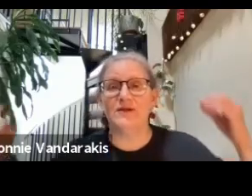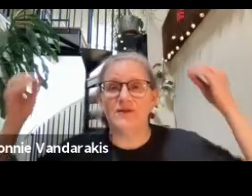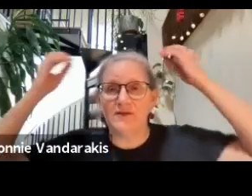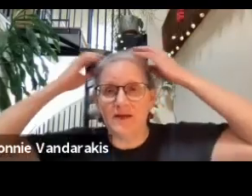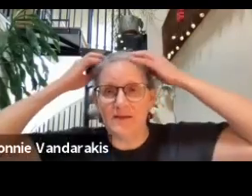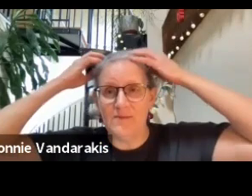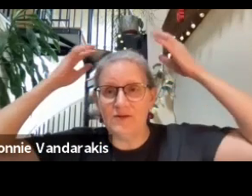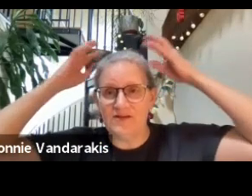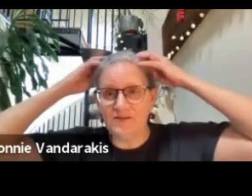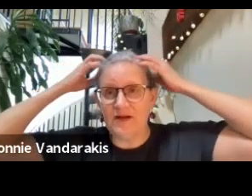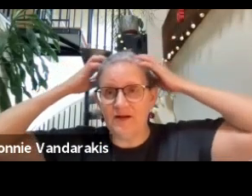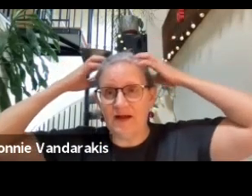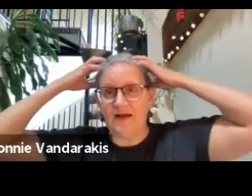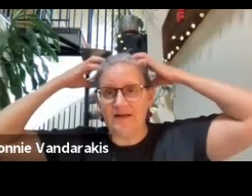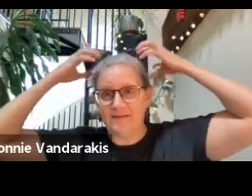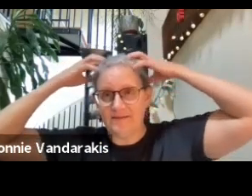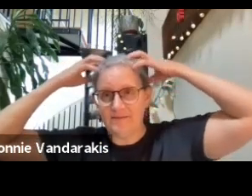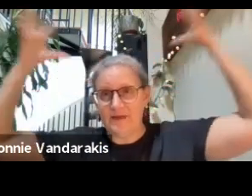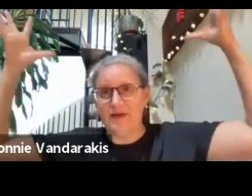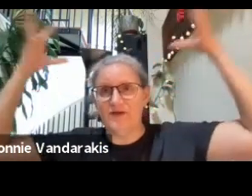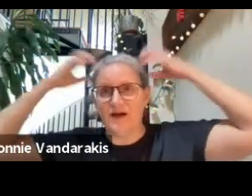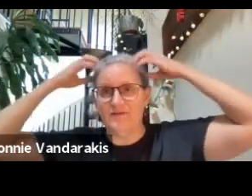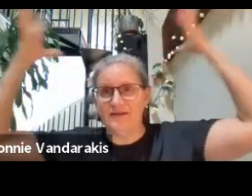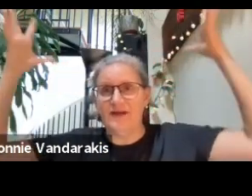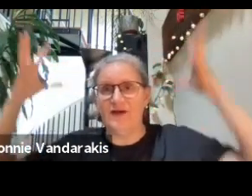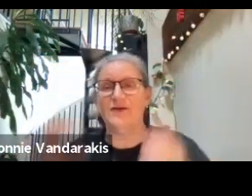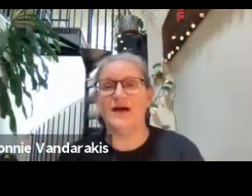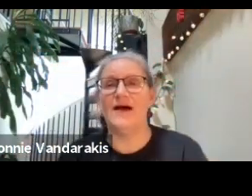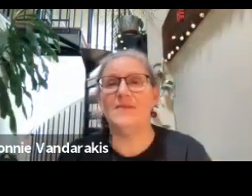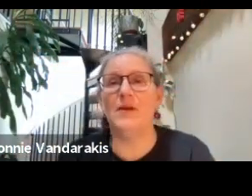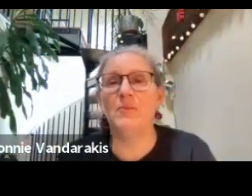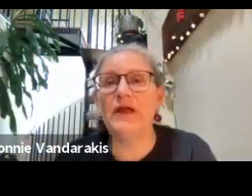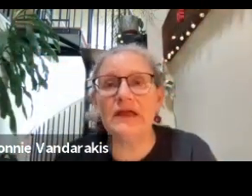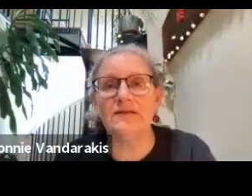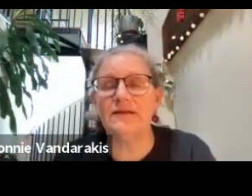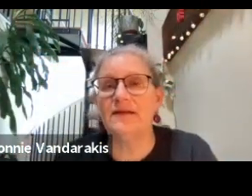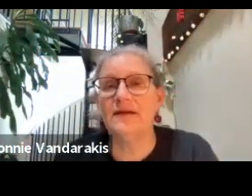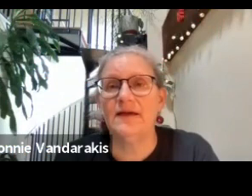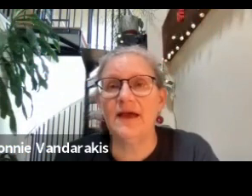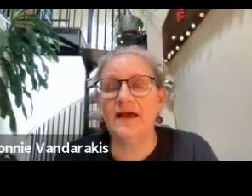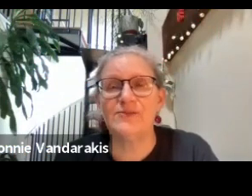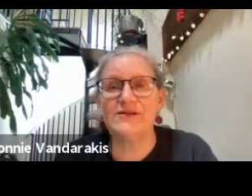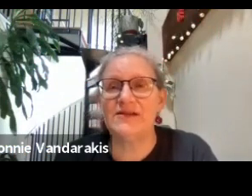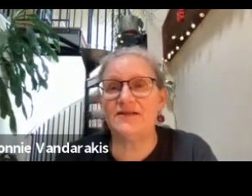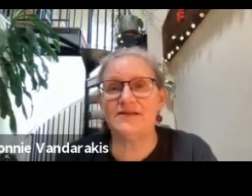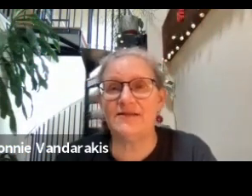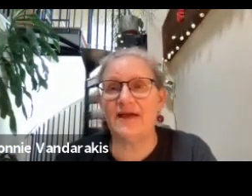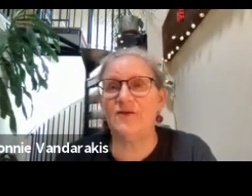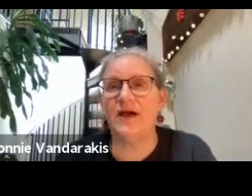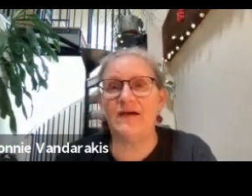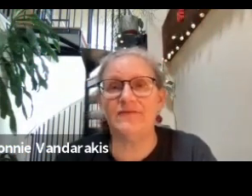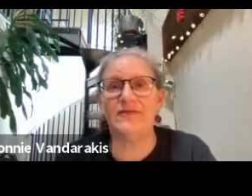this is one of those emojis where your head blows off, you know, brilliant expertise